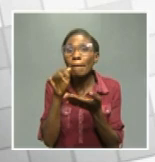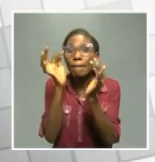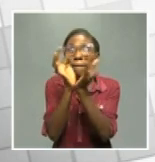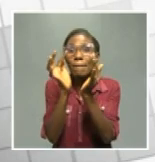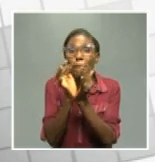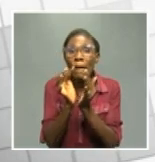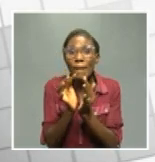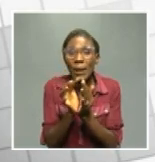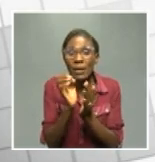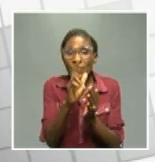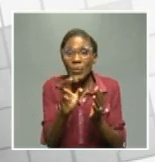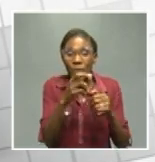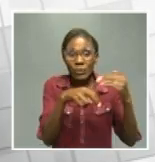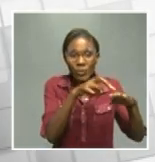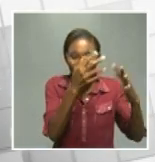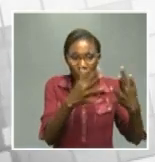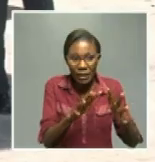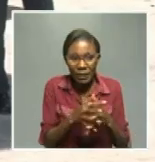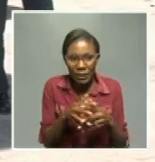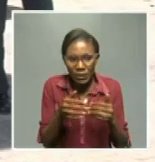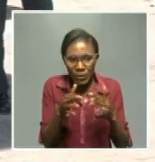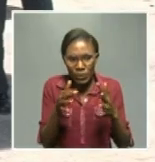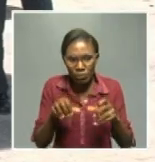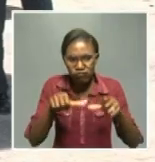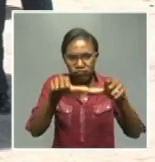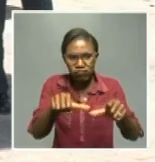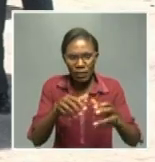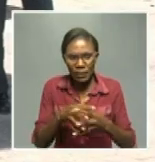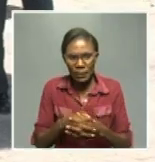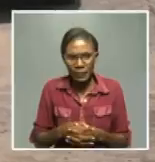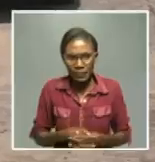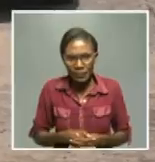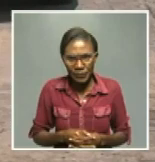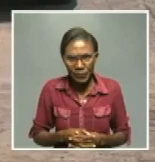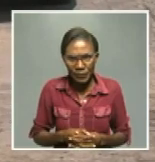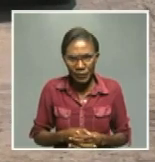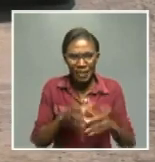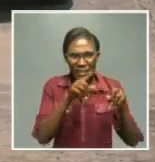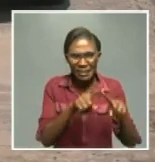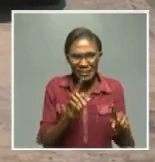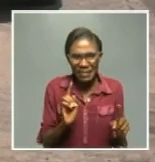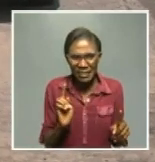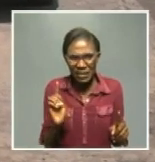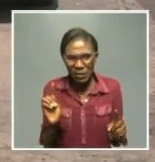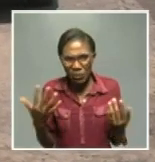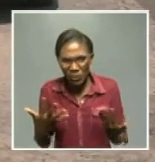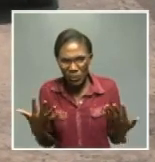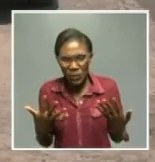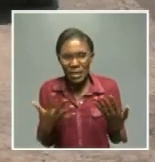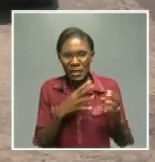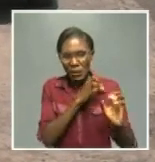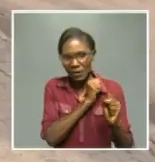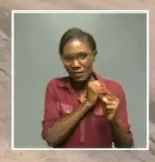and clubs it's also the preparations are ongoing sililo what is particularly different about uh christmas celebration